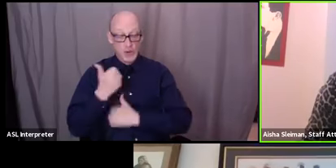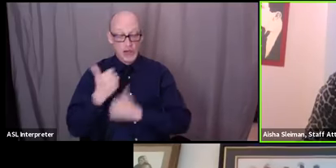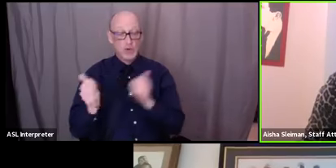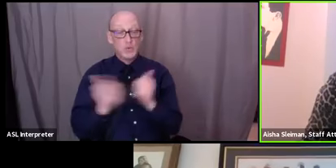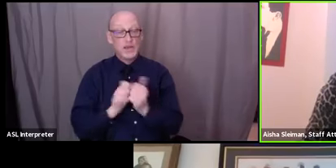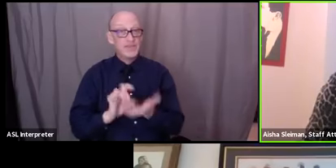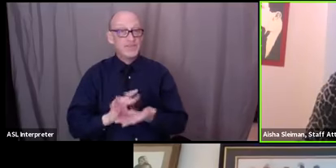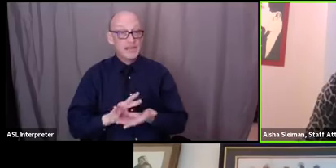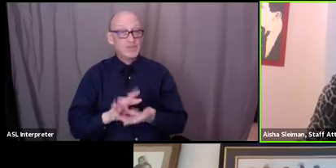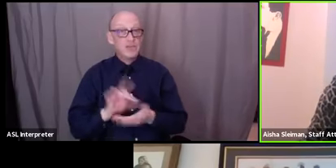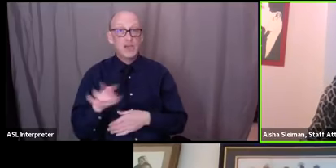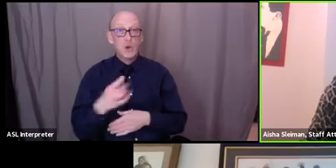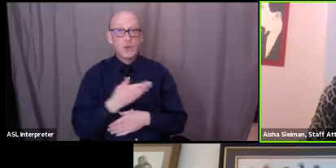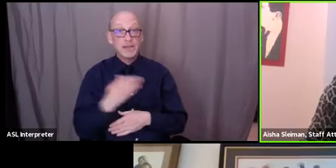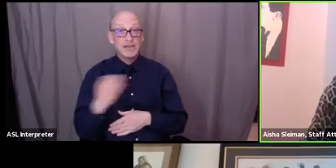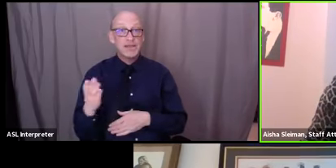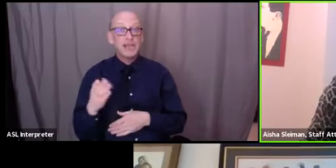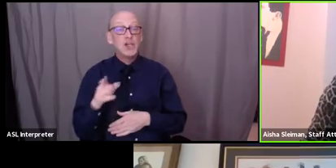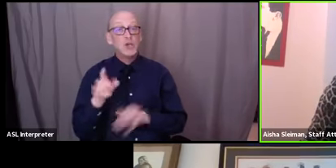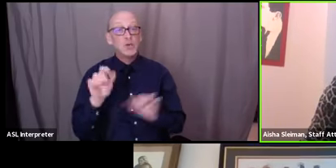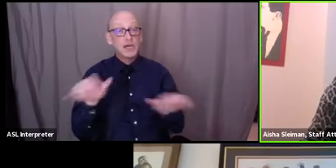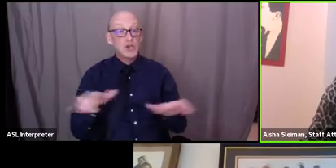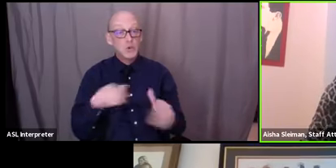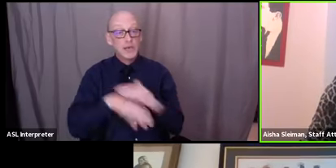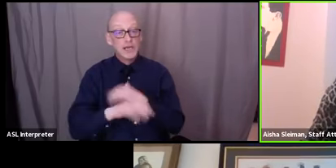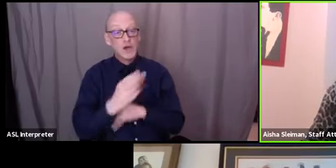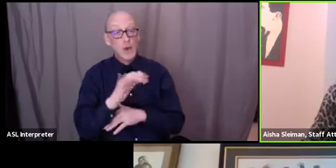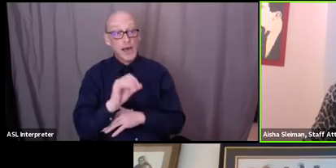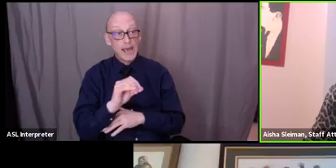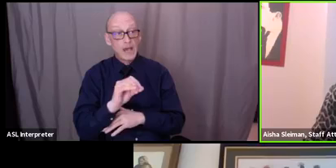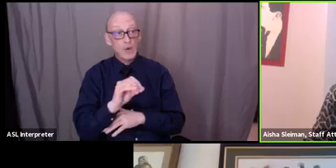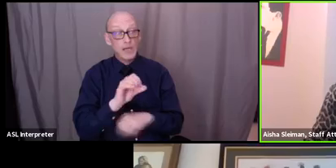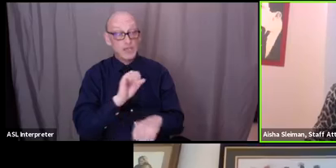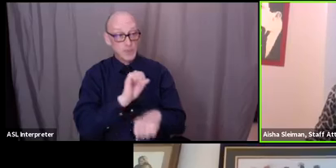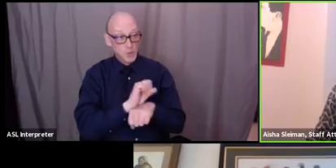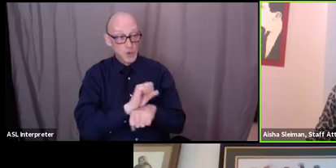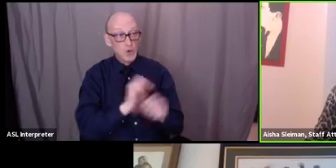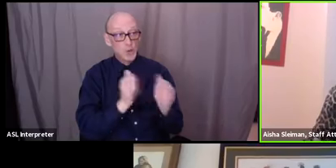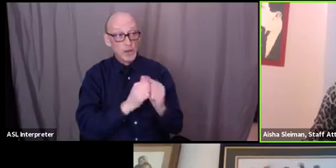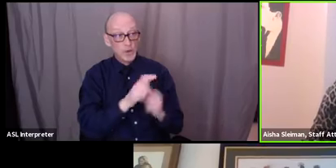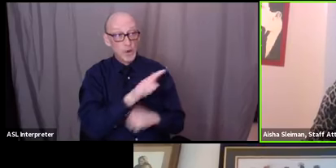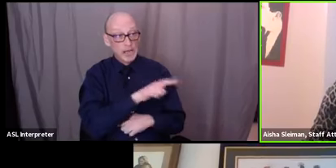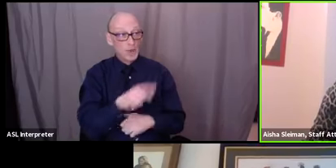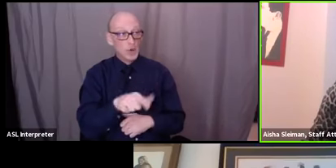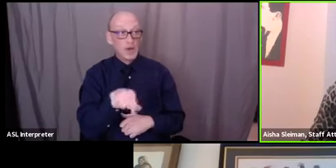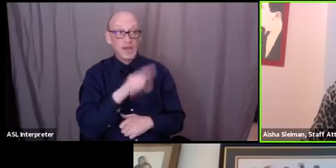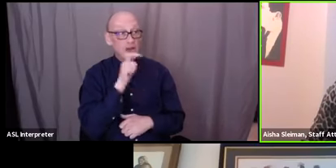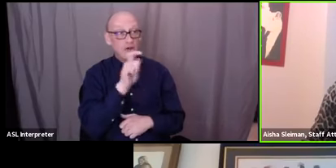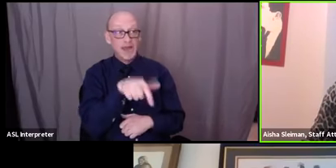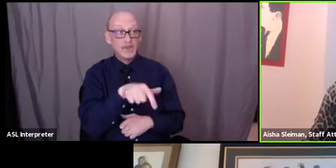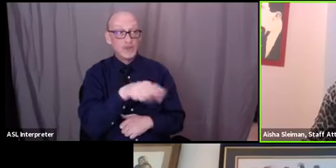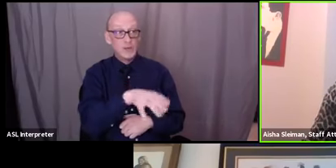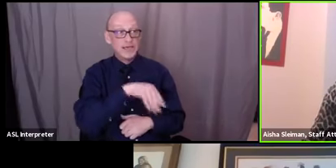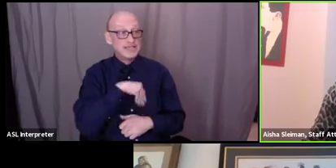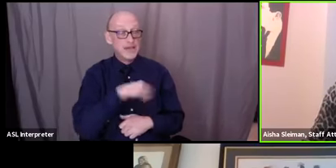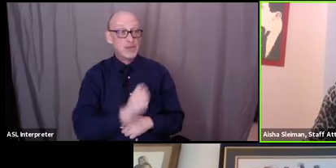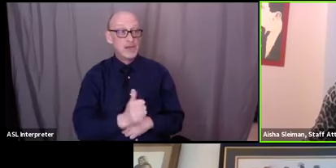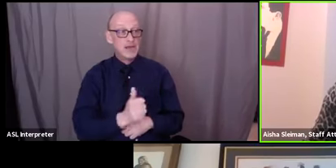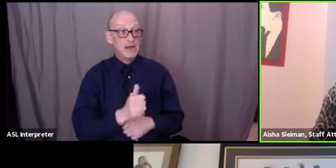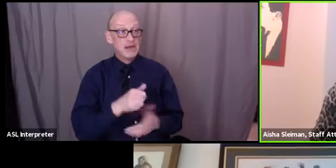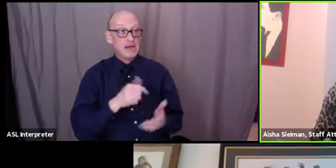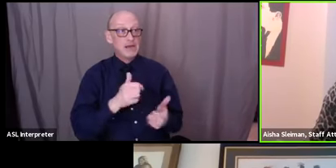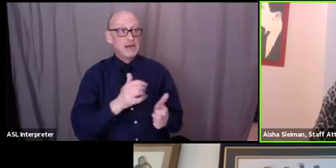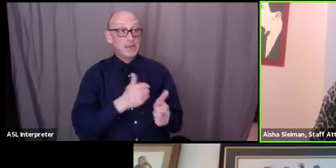is to work with your landlord if your landlord doesn't want to work with you they don't have to accept back rent i think we really need